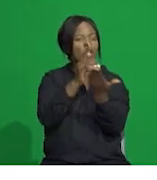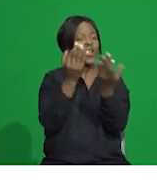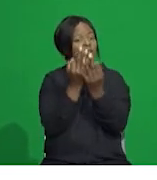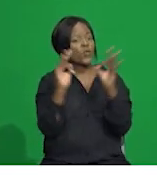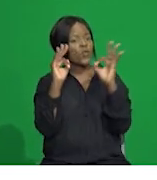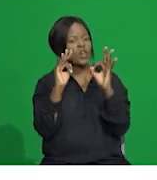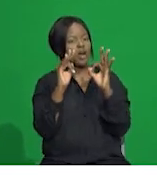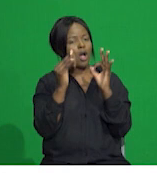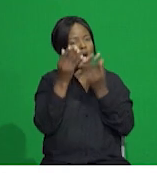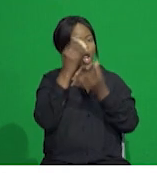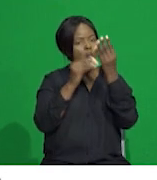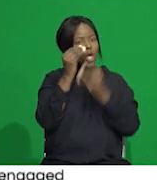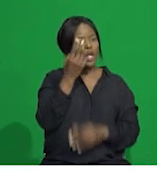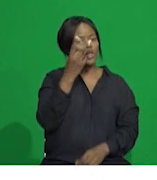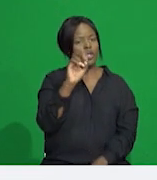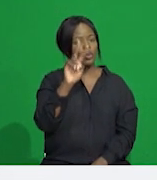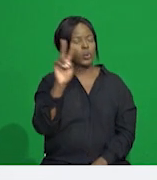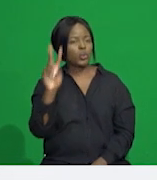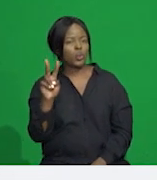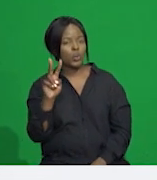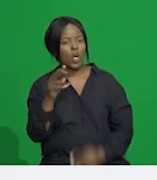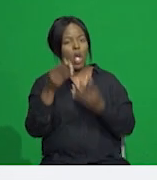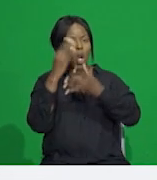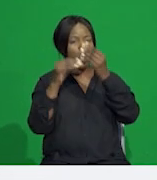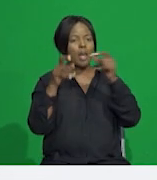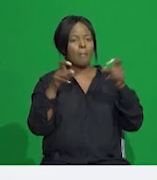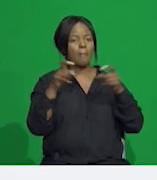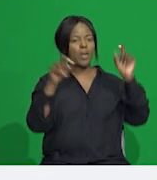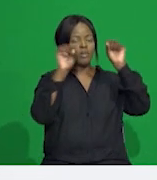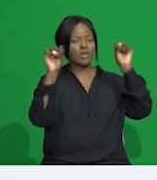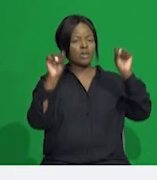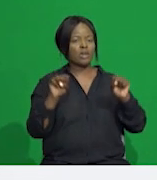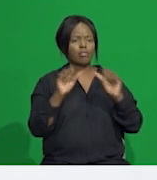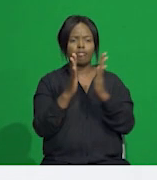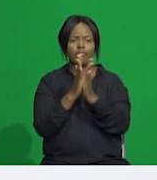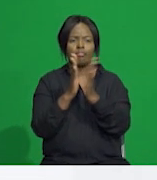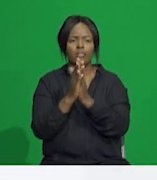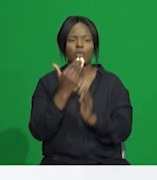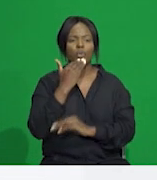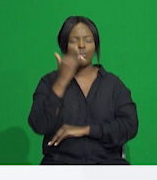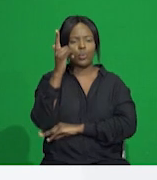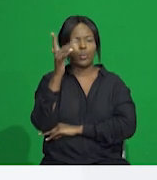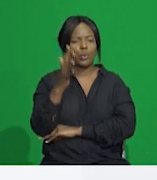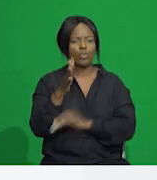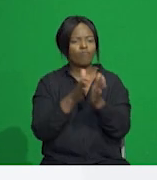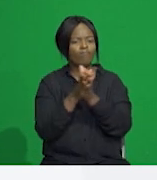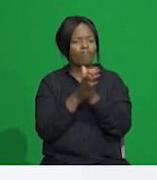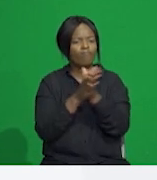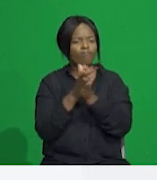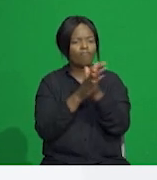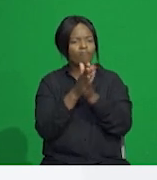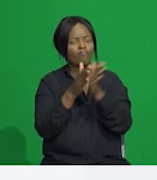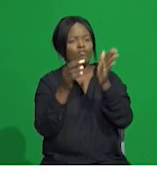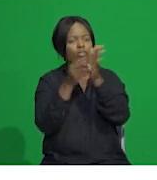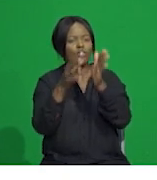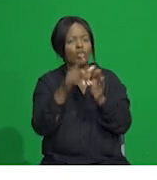2022 Learning Management System. We beseech lecturers to encourage their students to visit our